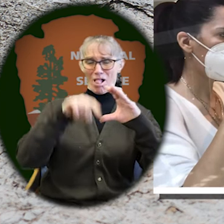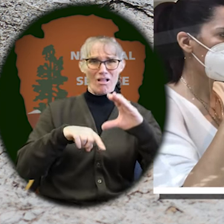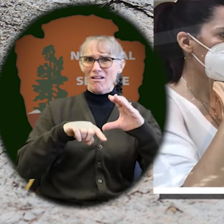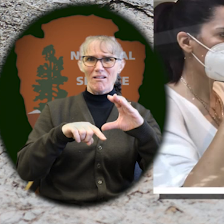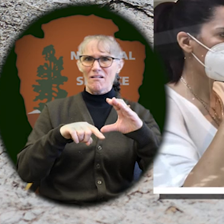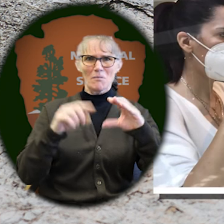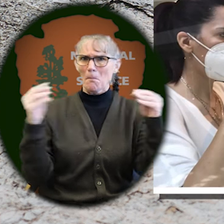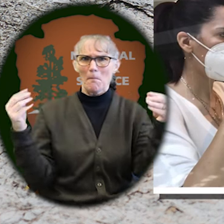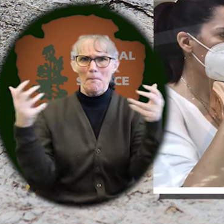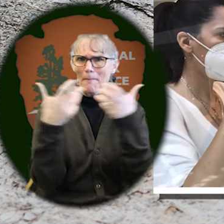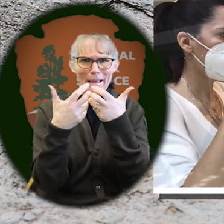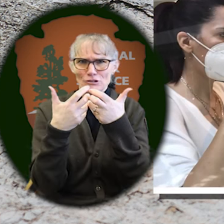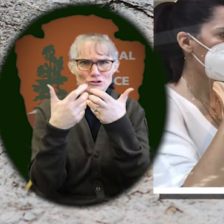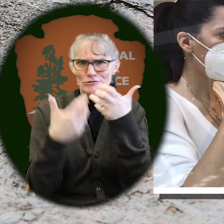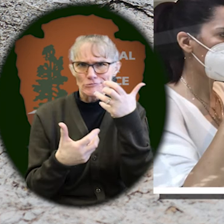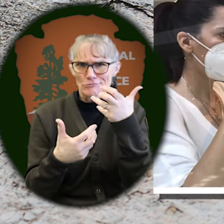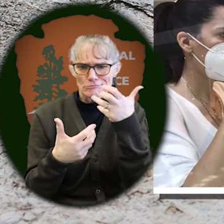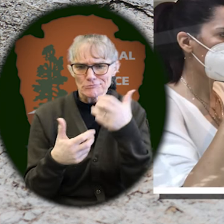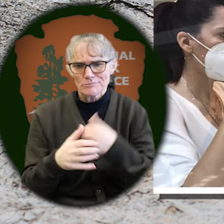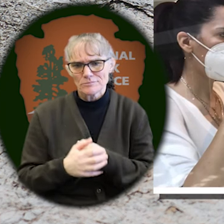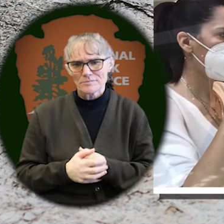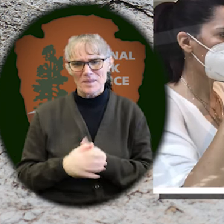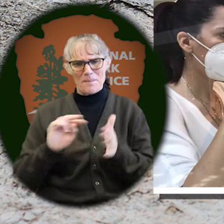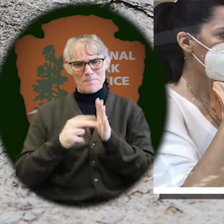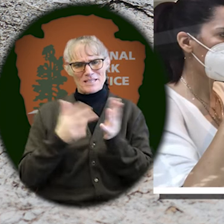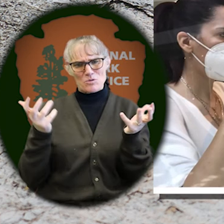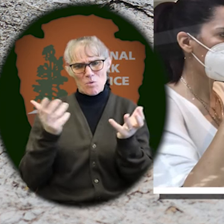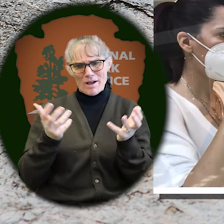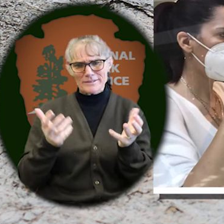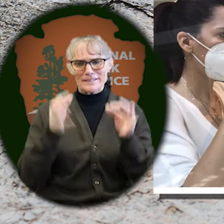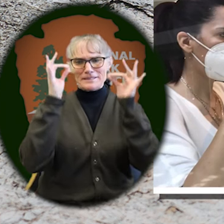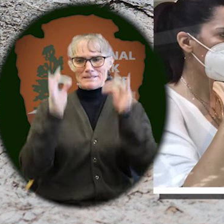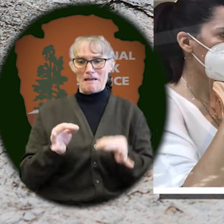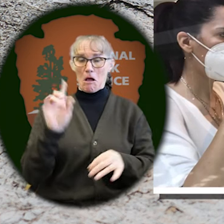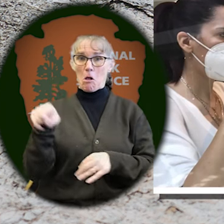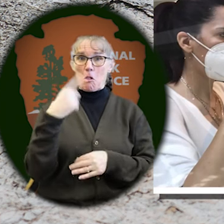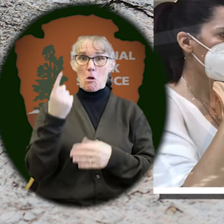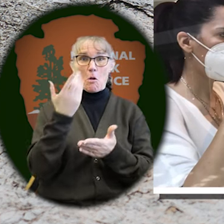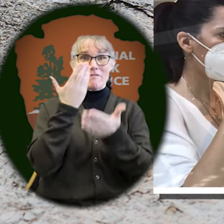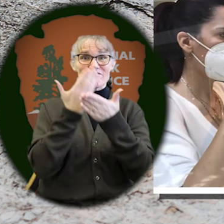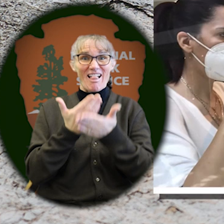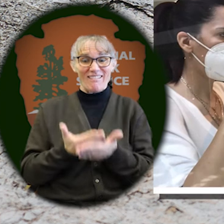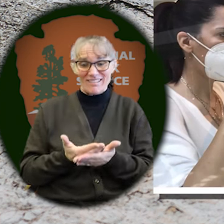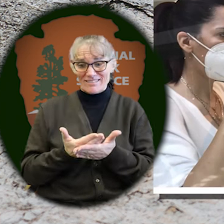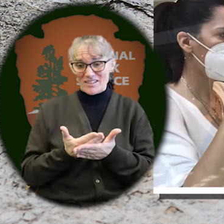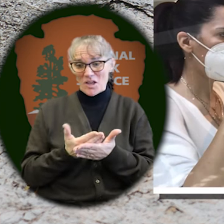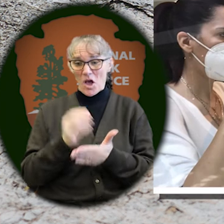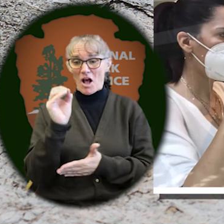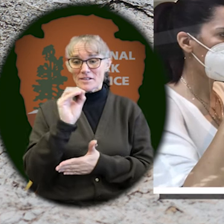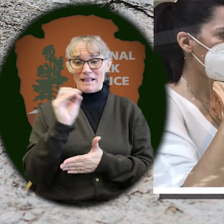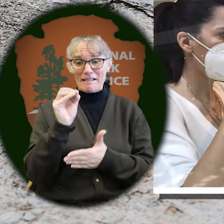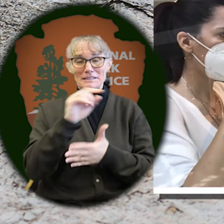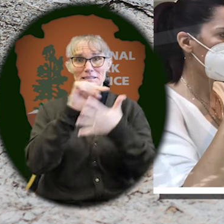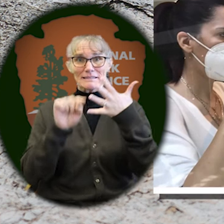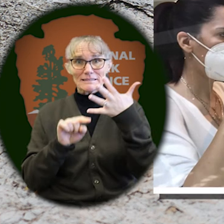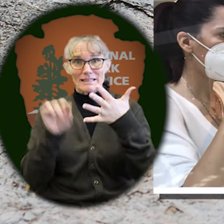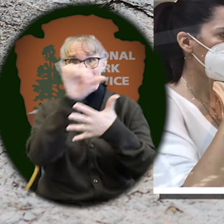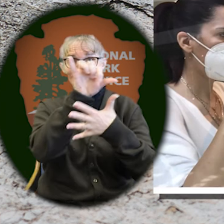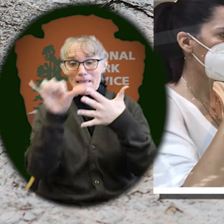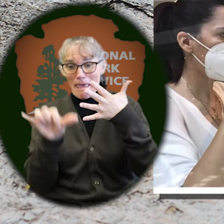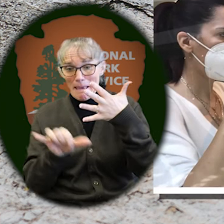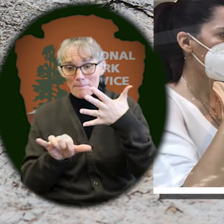we find that the only valid species of genus are then the six junior synonyms. Which are